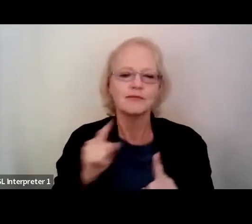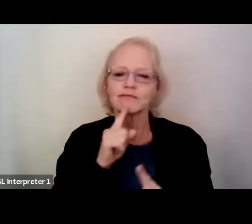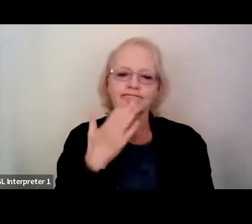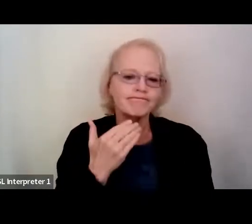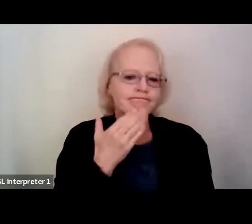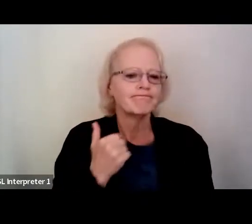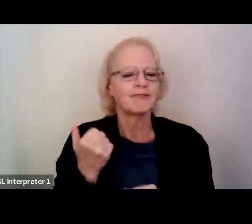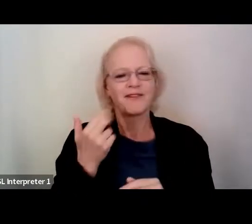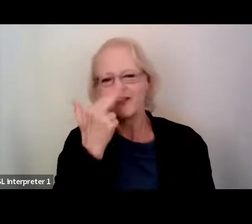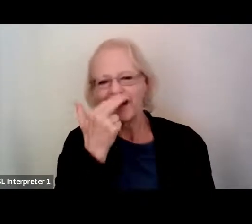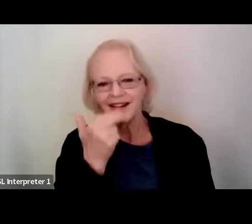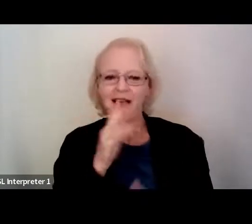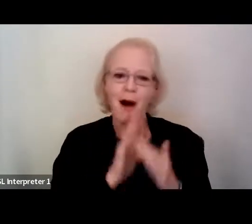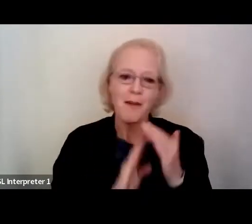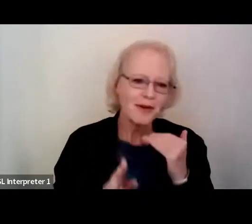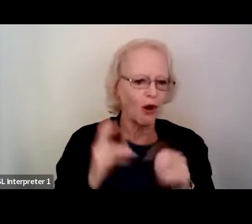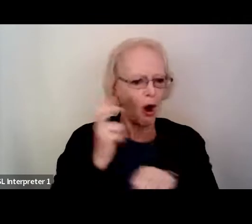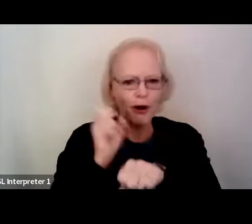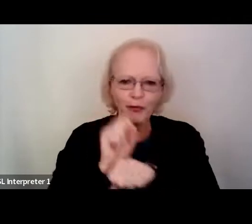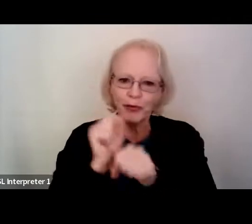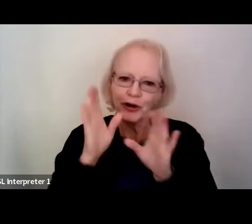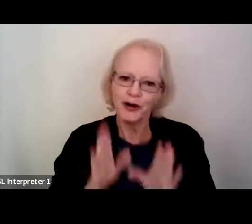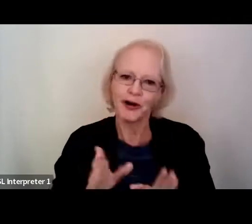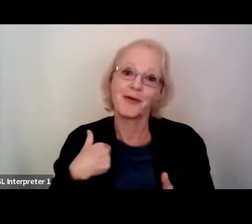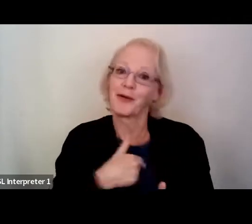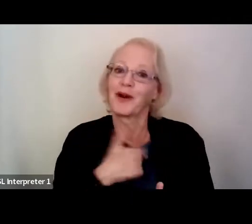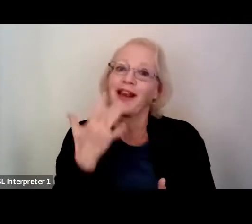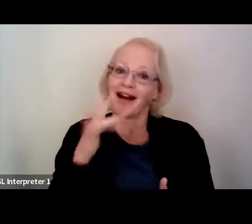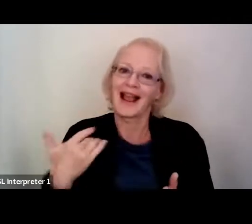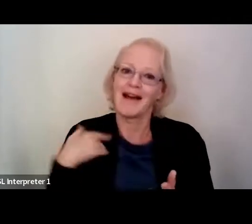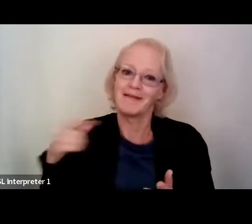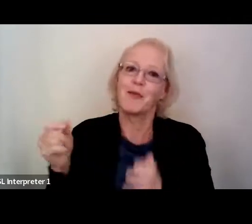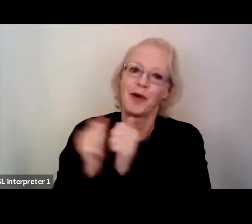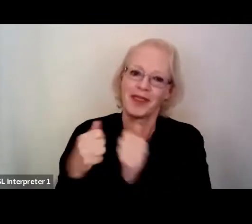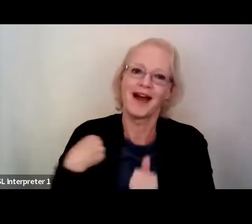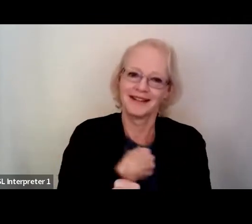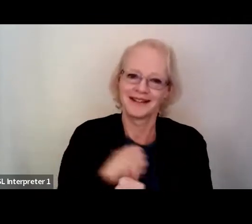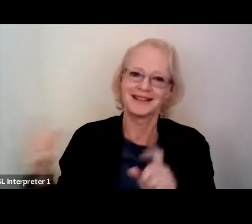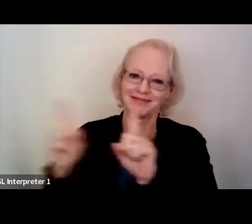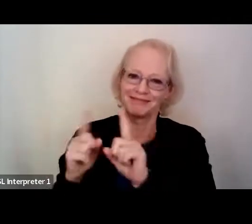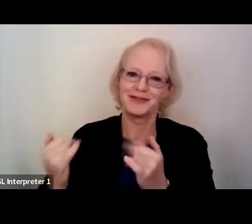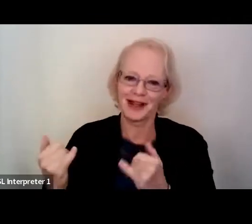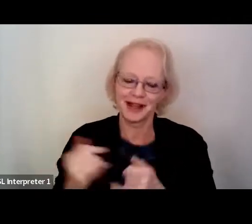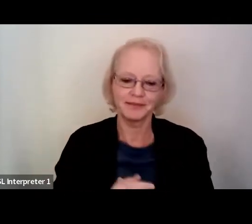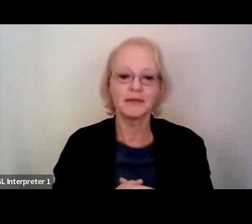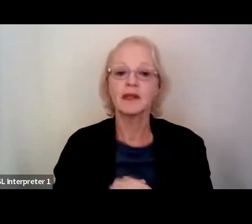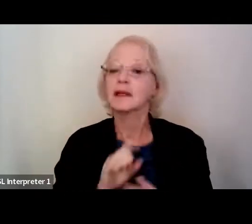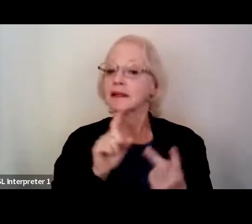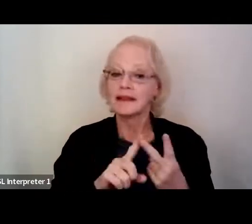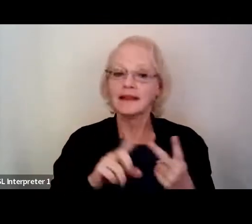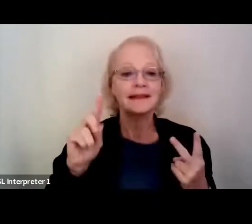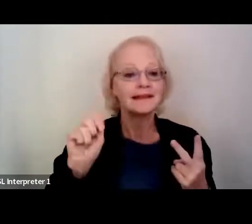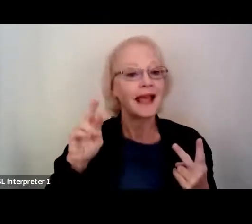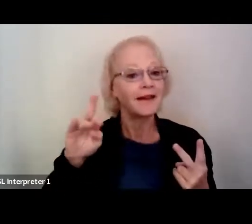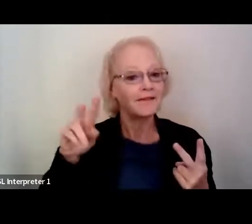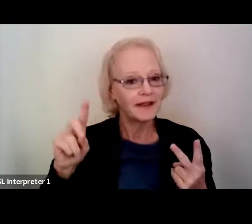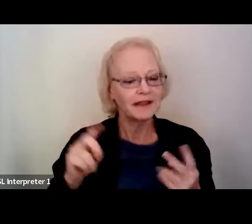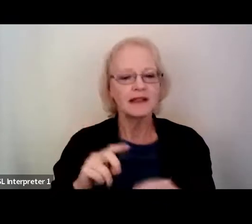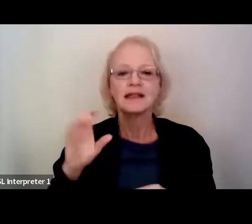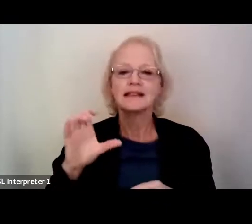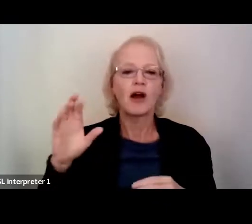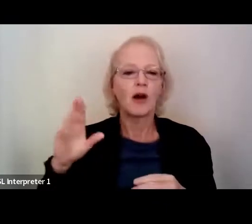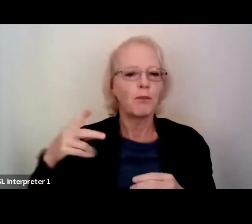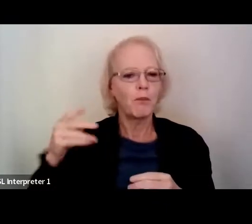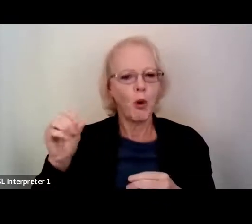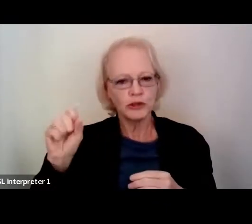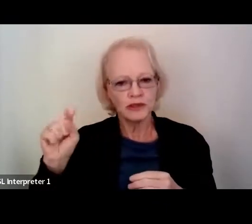humble, hard worker, and we are very lucky to have him with us today. Next up is David. David is a senior postdoc in the Chang